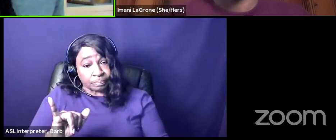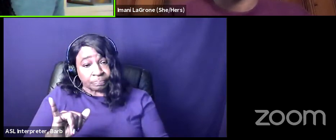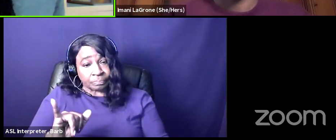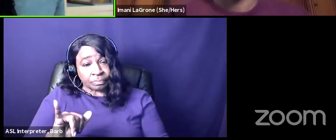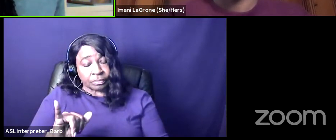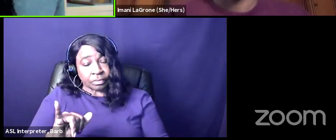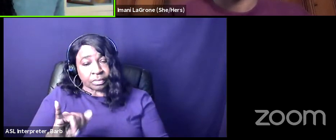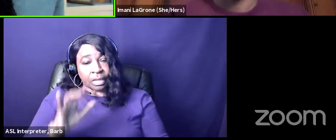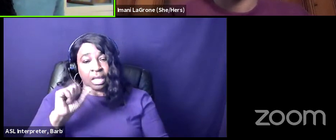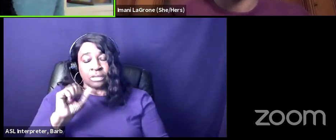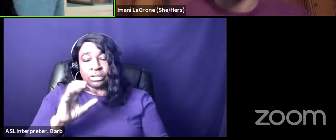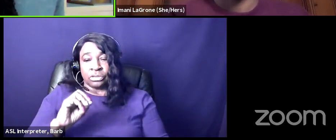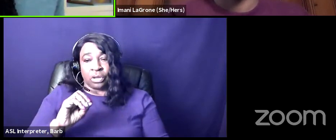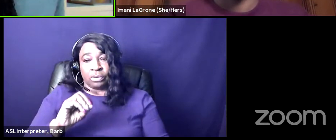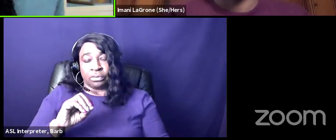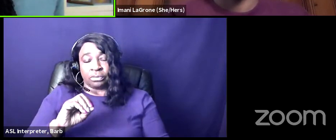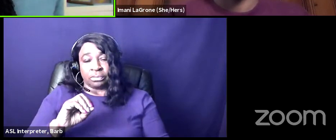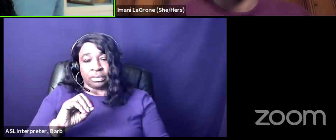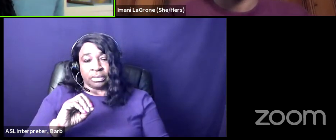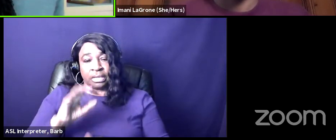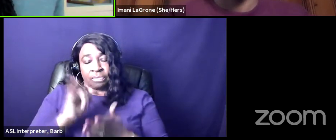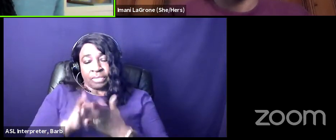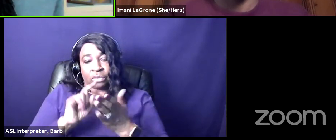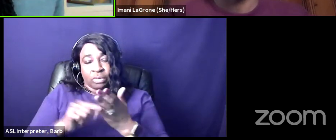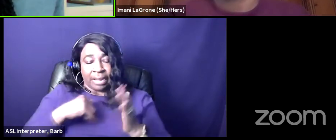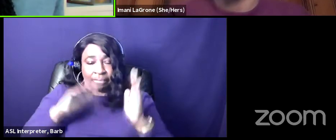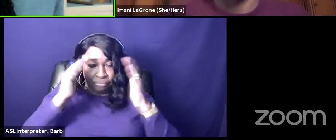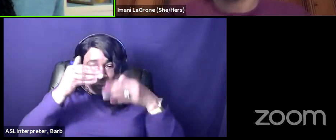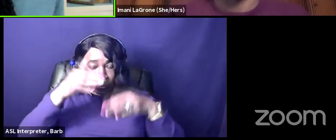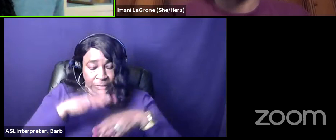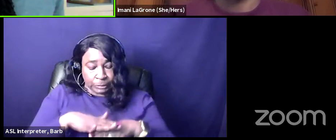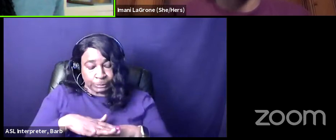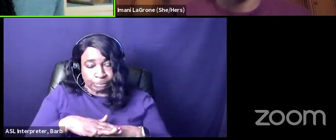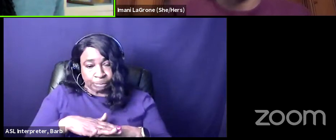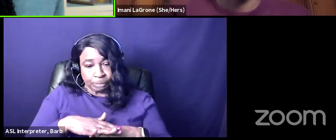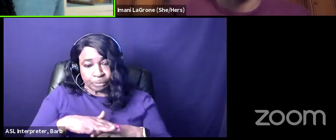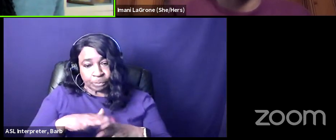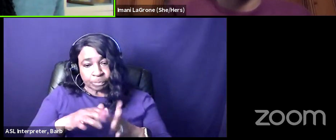and so i that that's kind of what i focus on for the most part